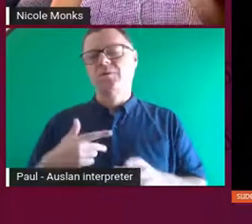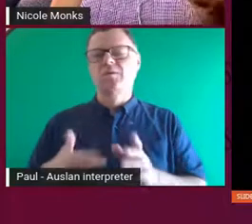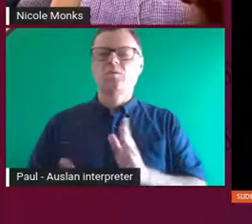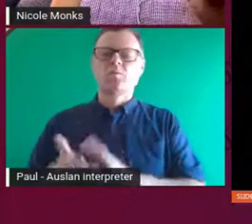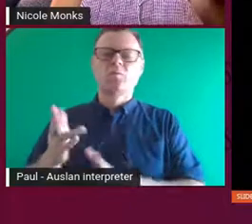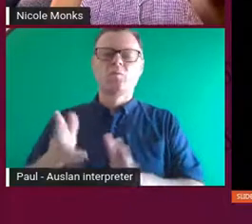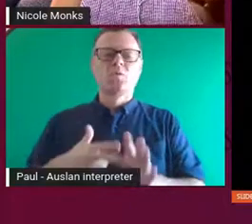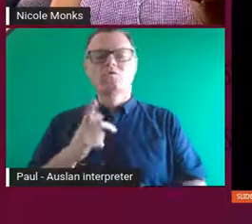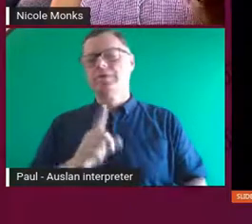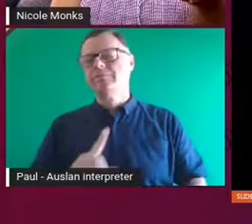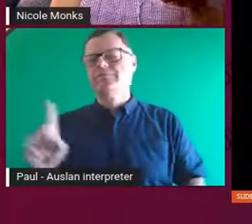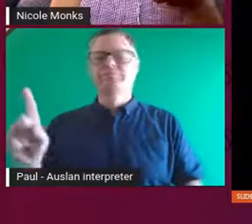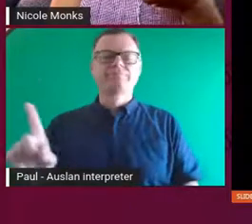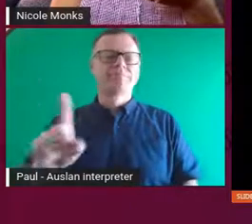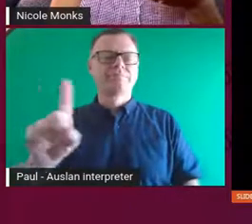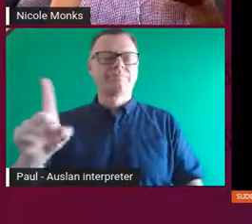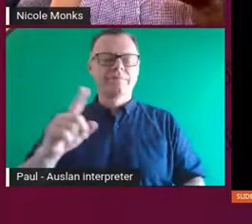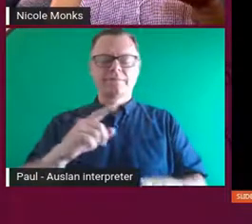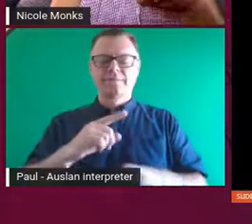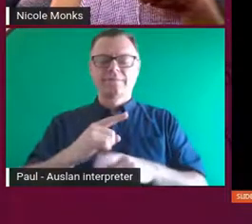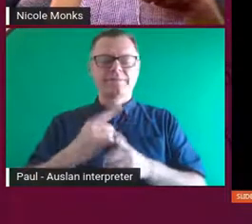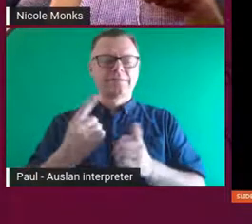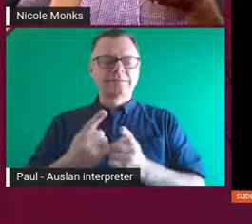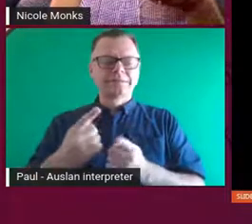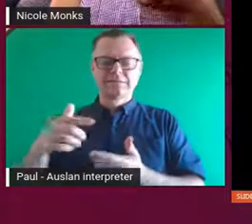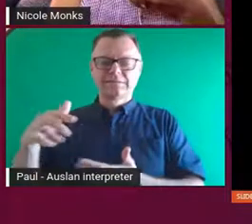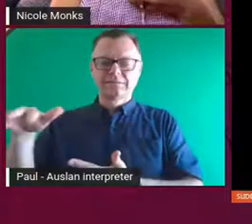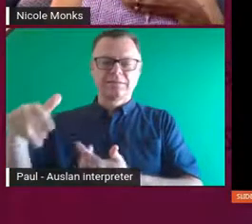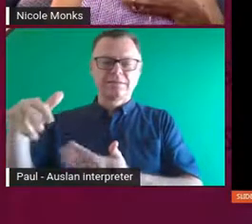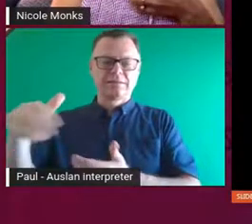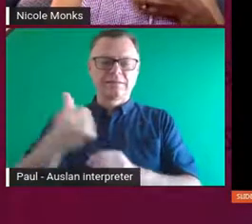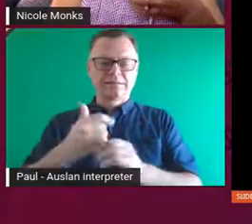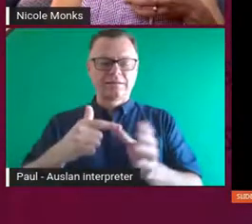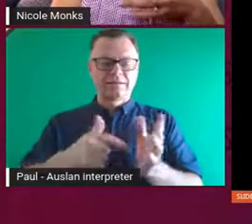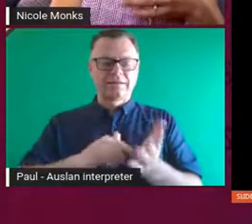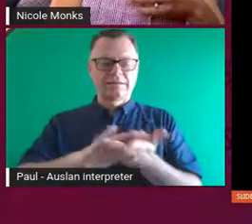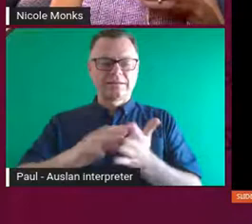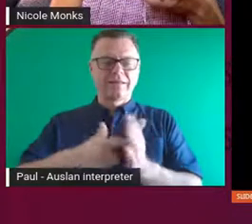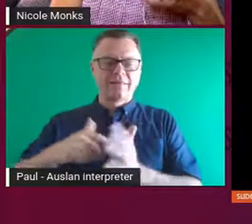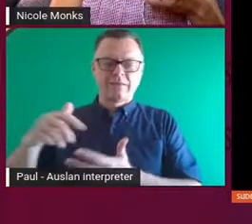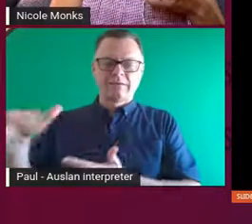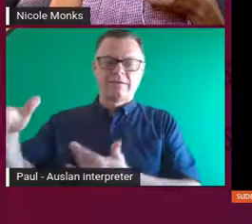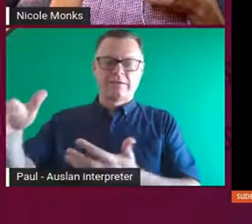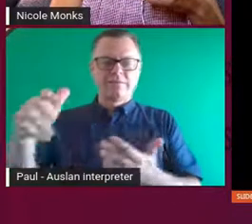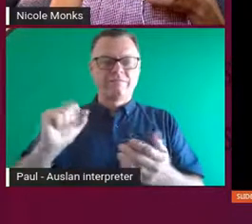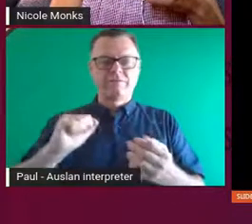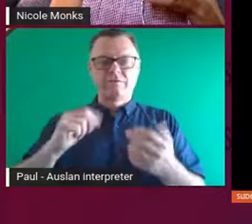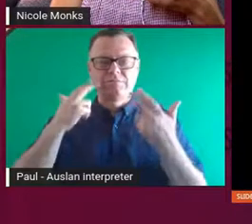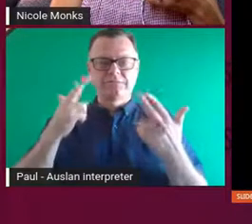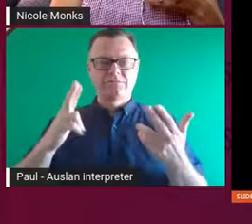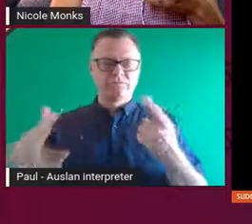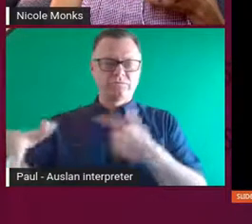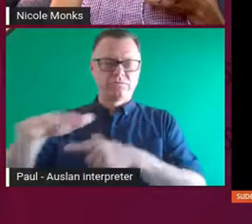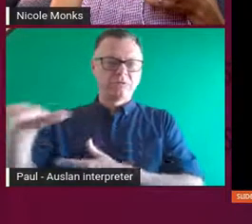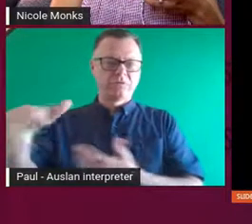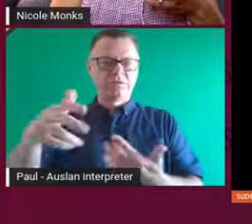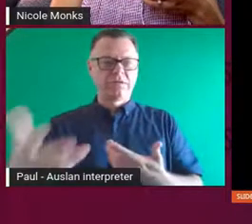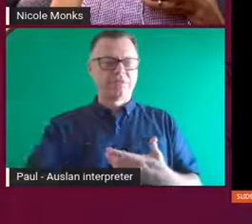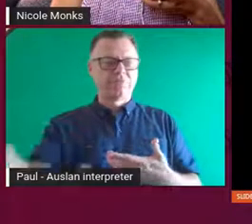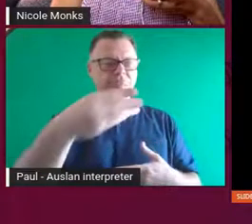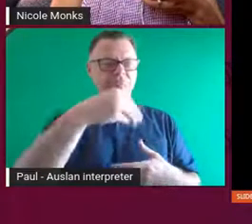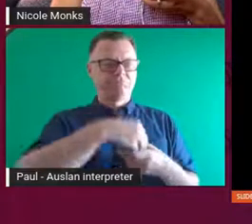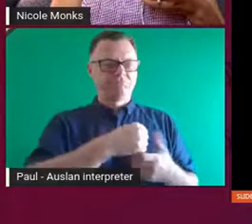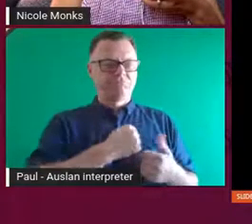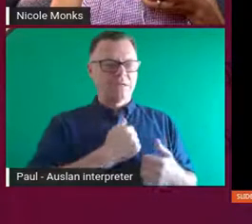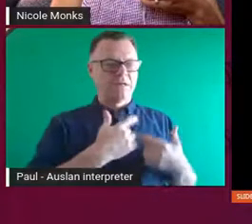from the environment that then can become part of your everyday is not something